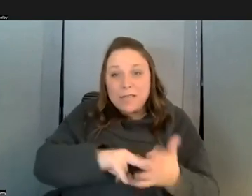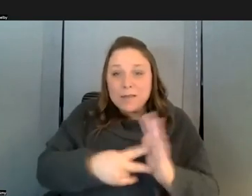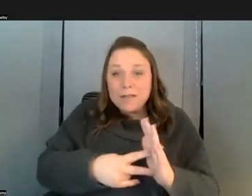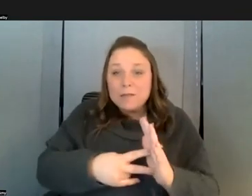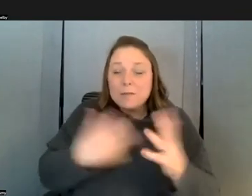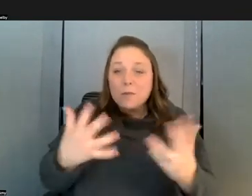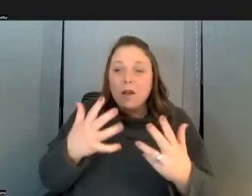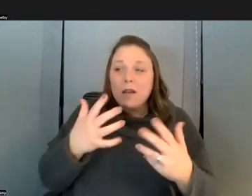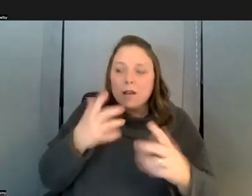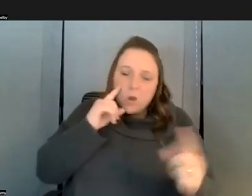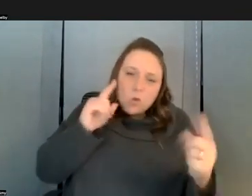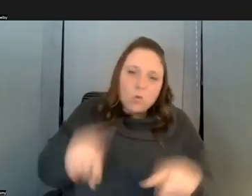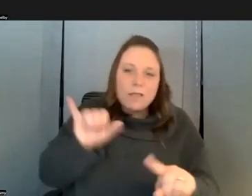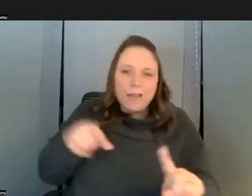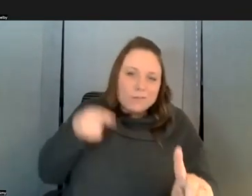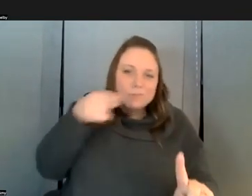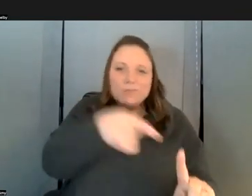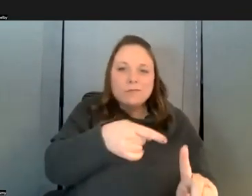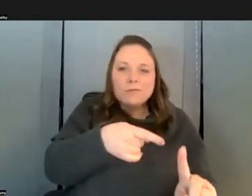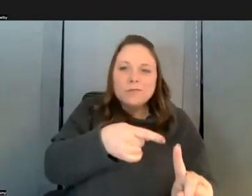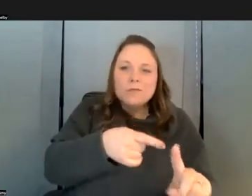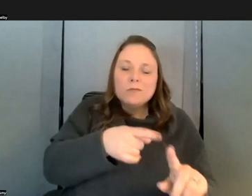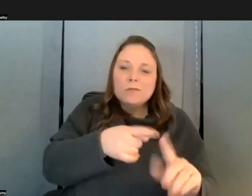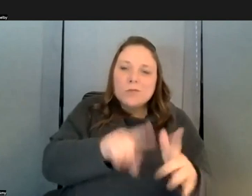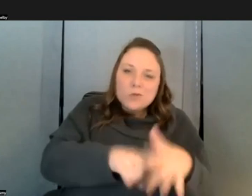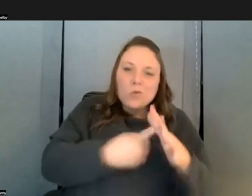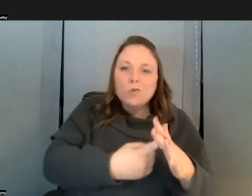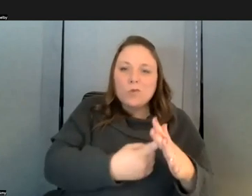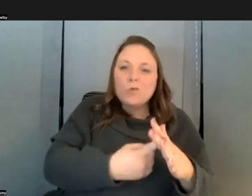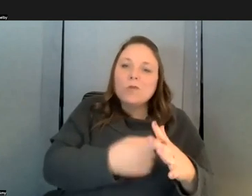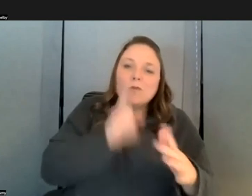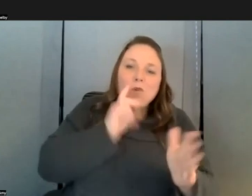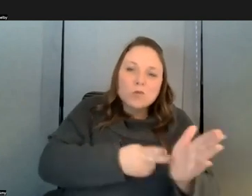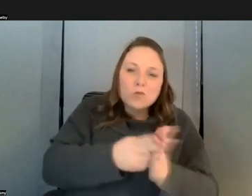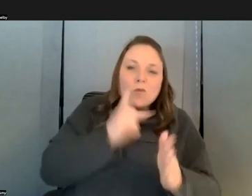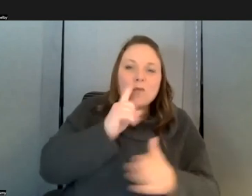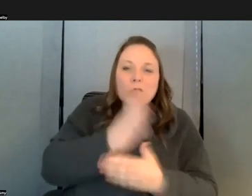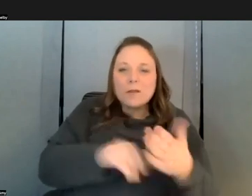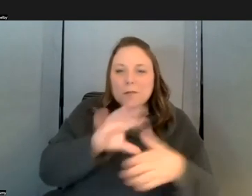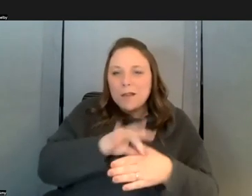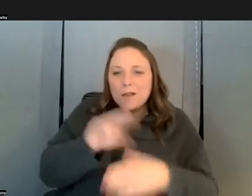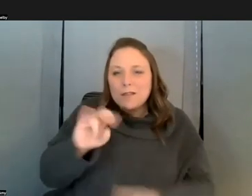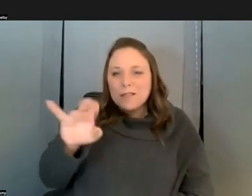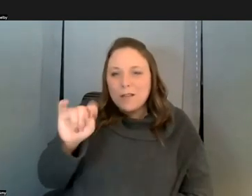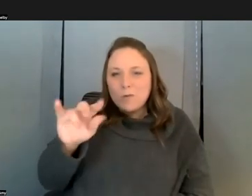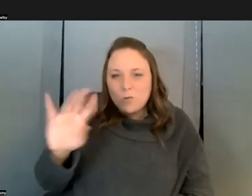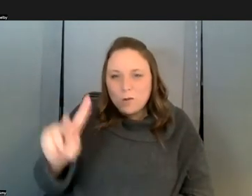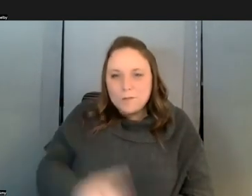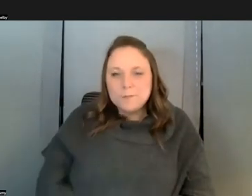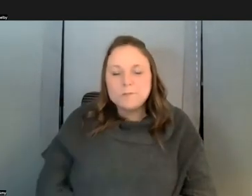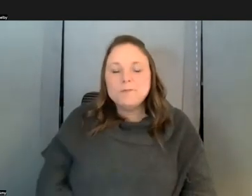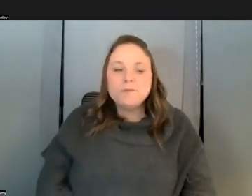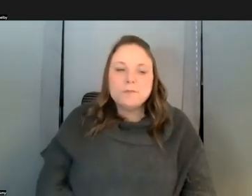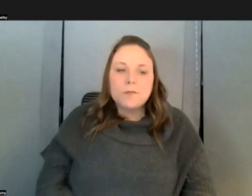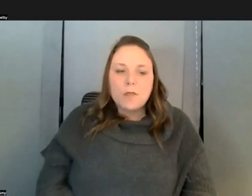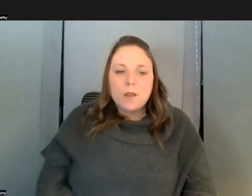source of truth is for some content network so i'd say it's you know if i